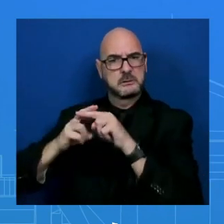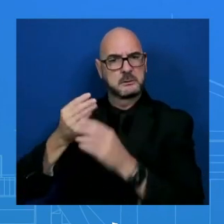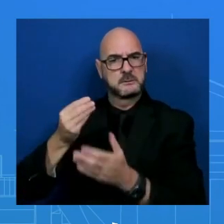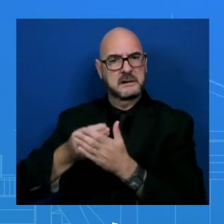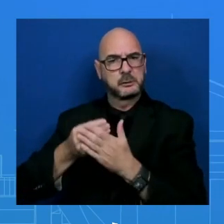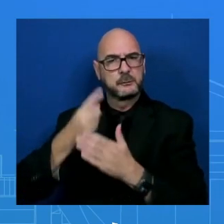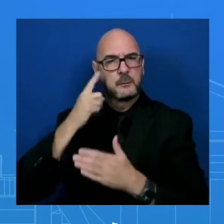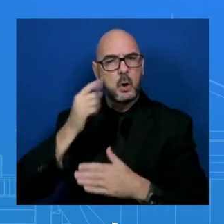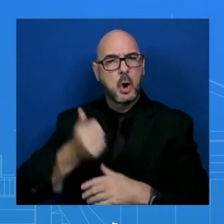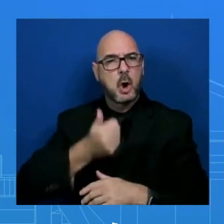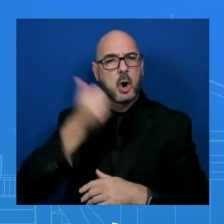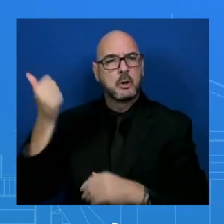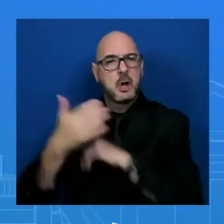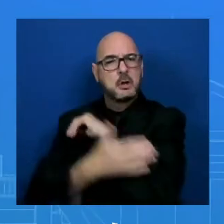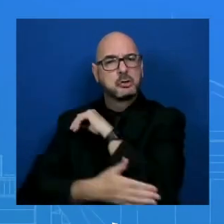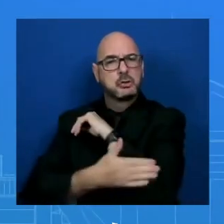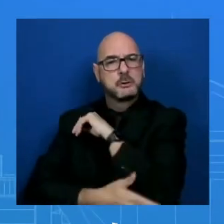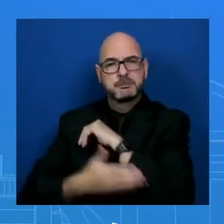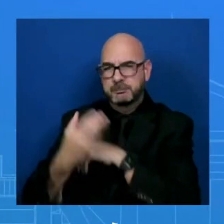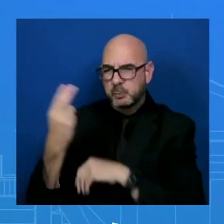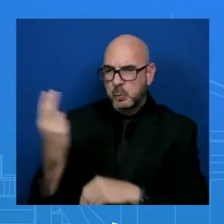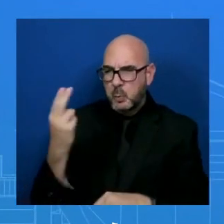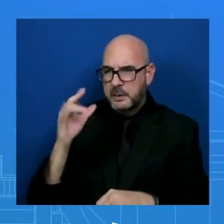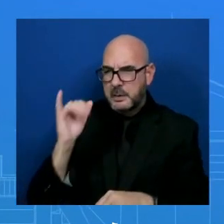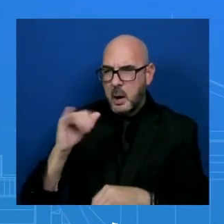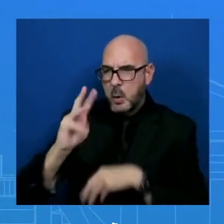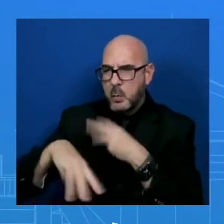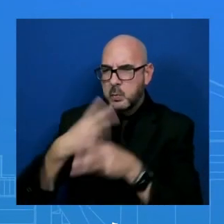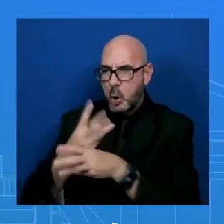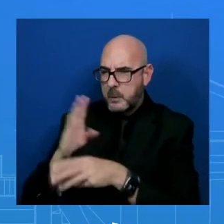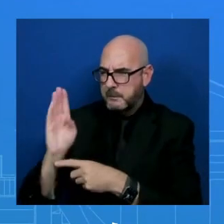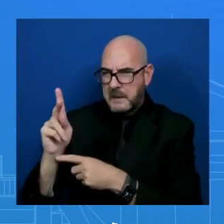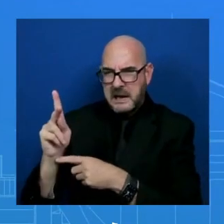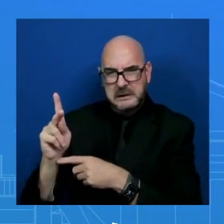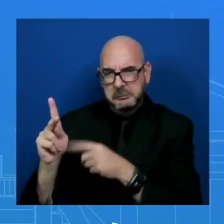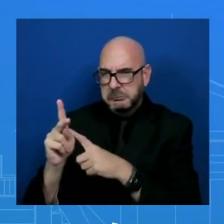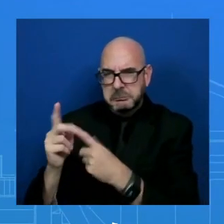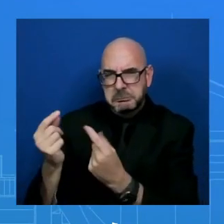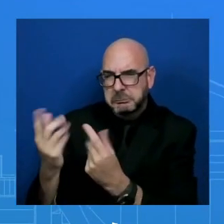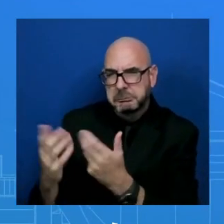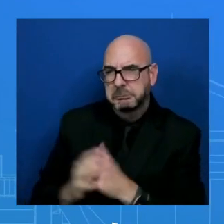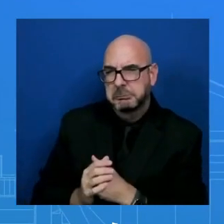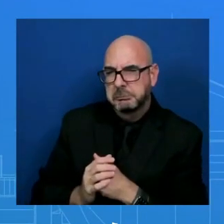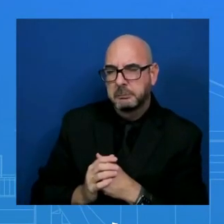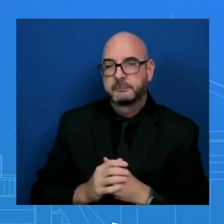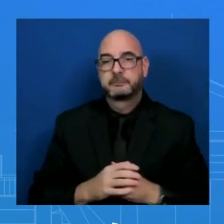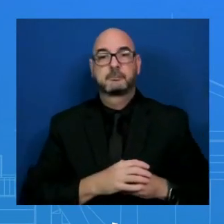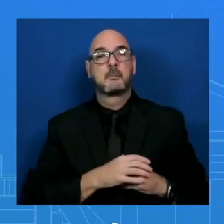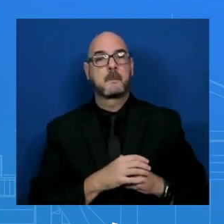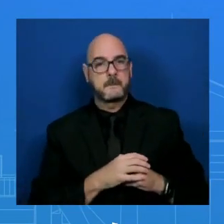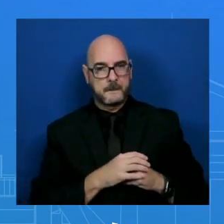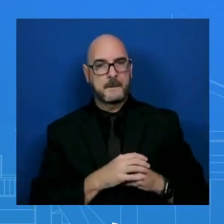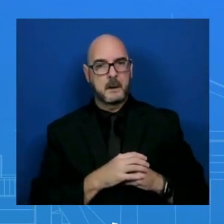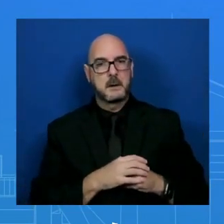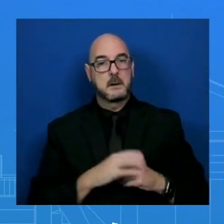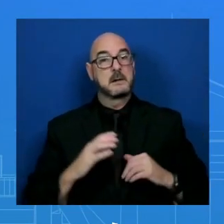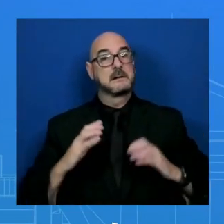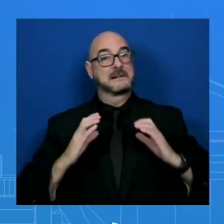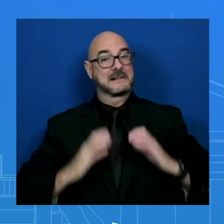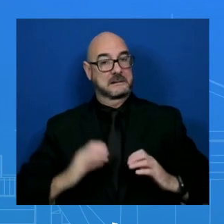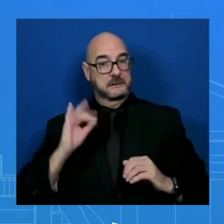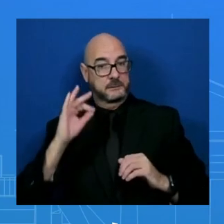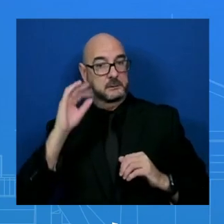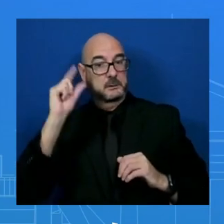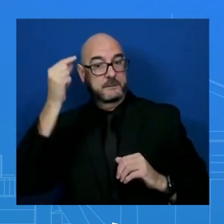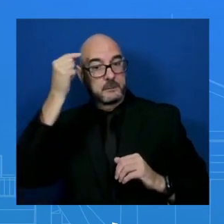in, say, Scranton? MR. Look, I think citizens in Scranton recognize that problems that happen overseas don't stay overseas. They come here, too, at great cost